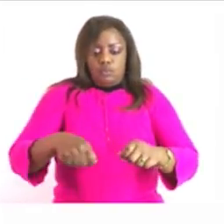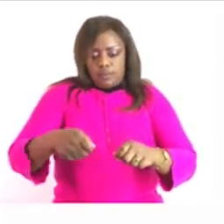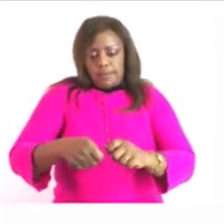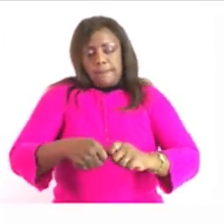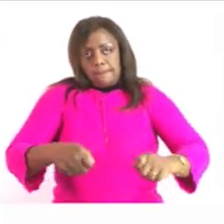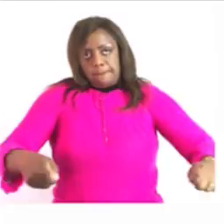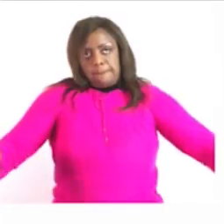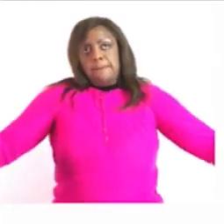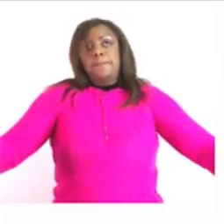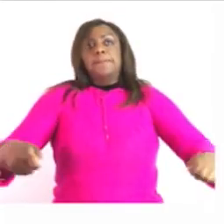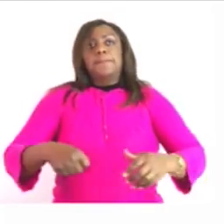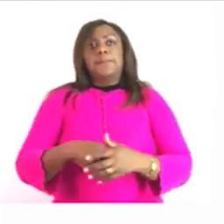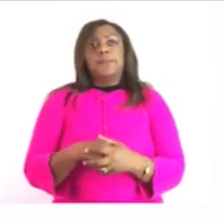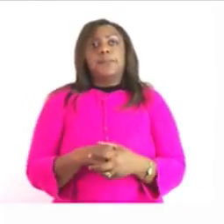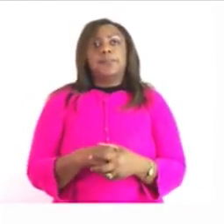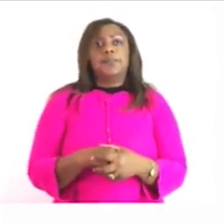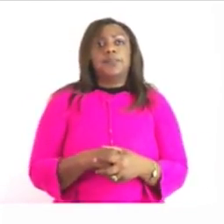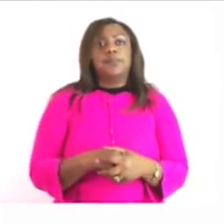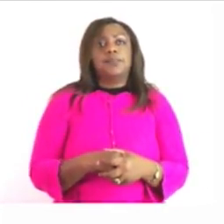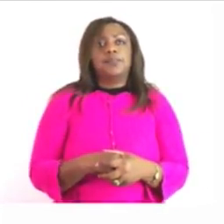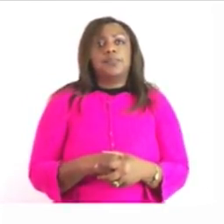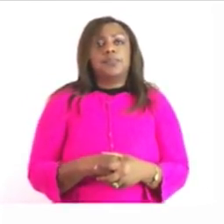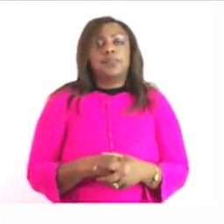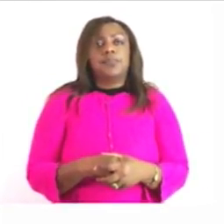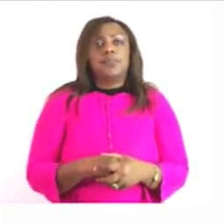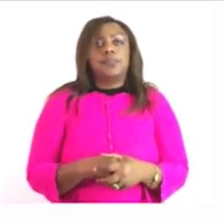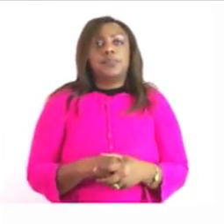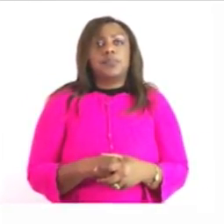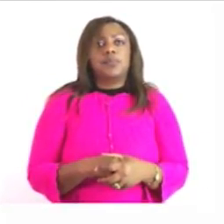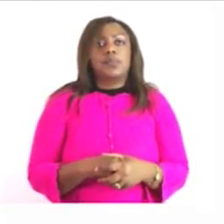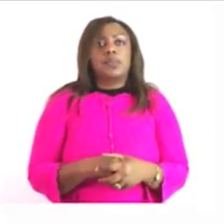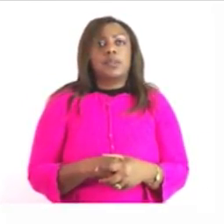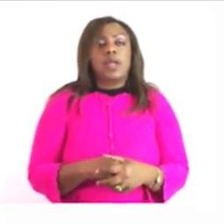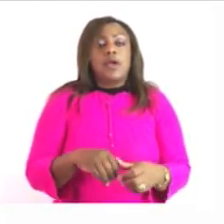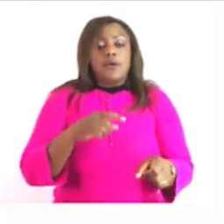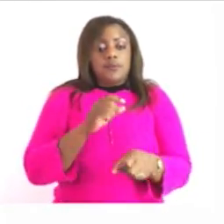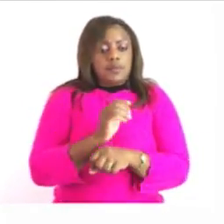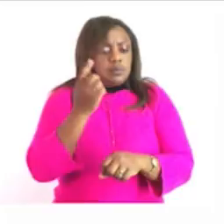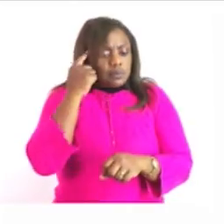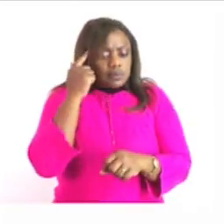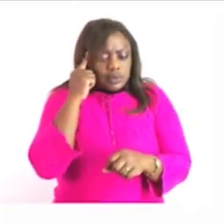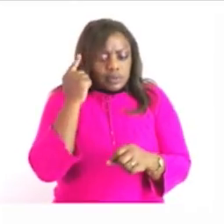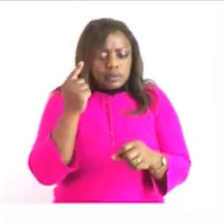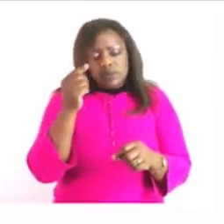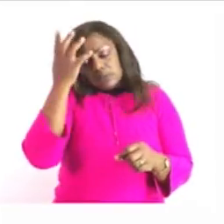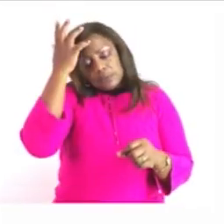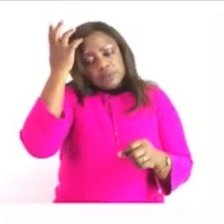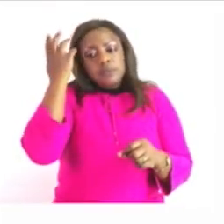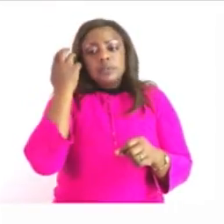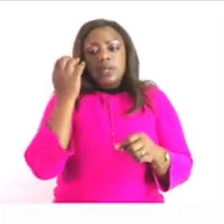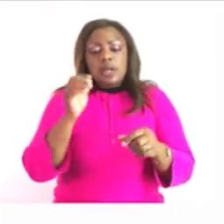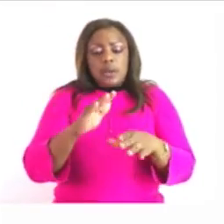you have to give a better guess a or a prediction